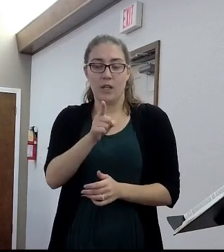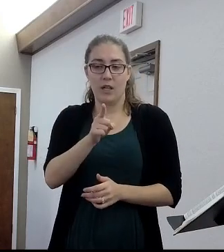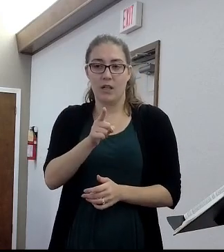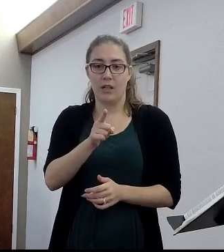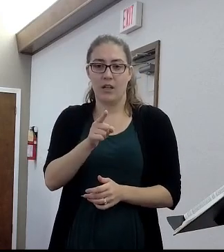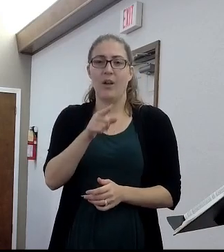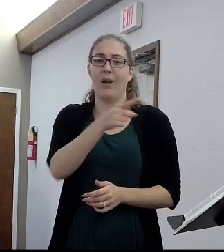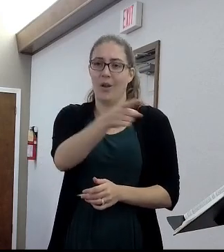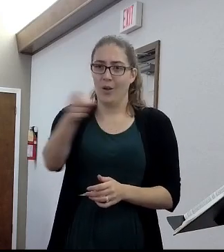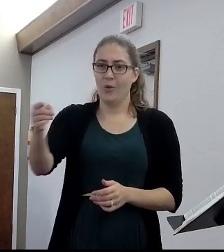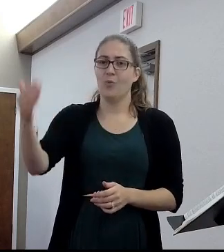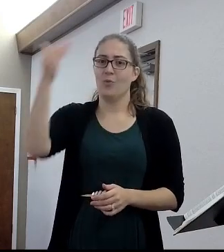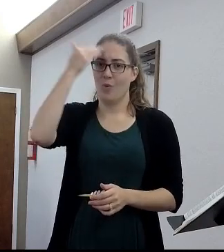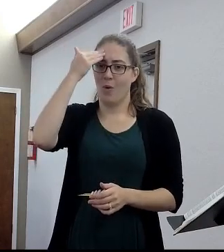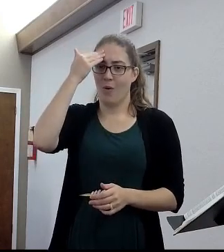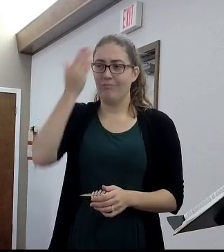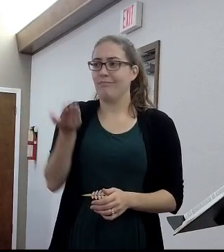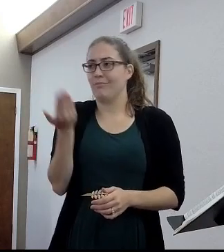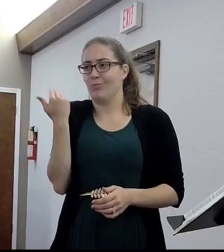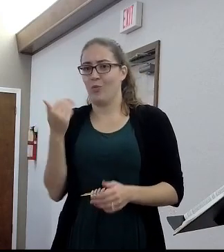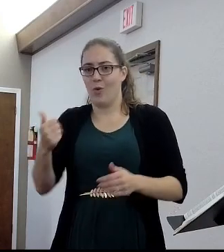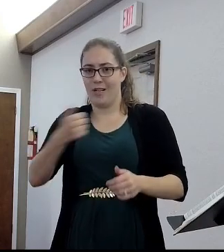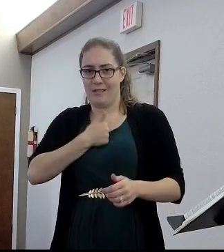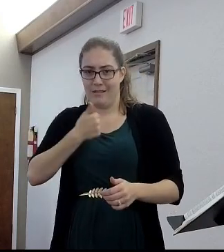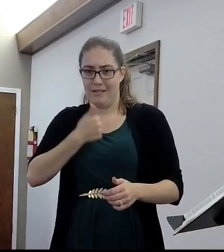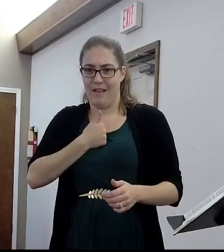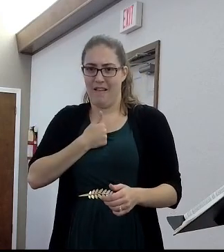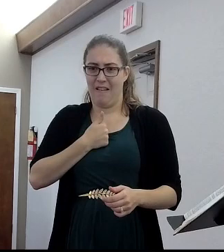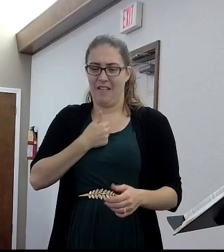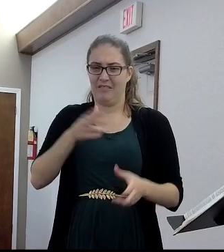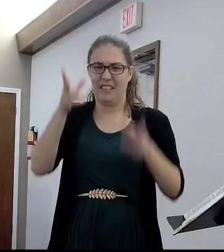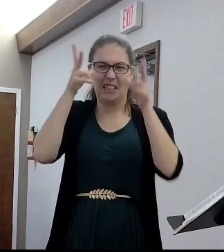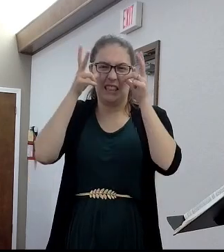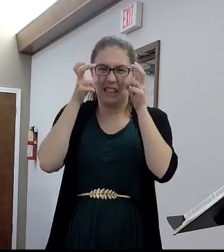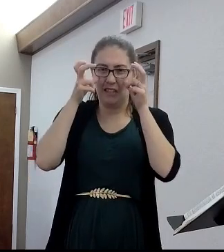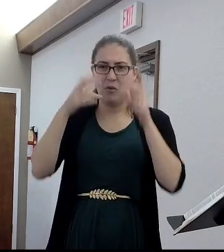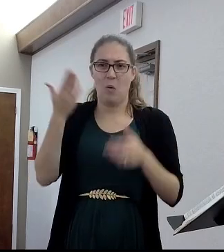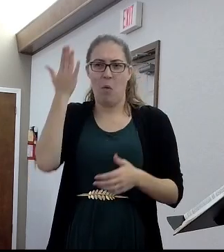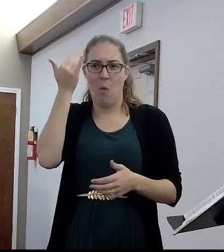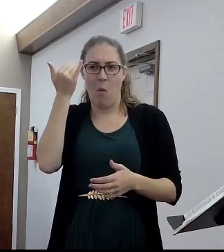who you used to be was an evil person. Why would you want anybody to say anything good about that?